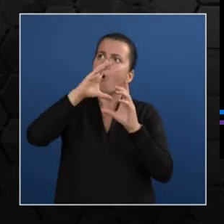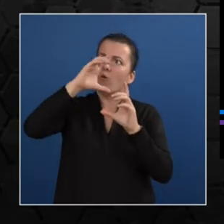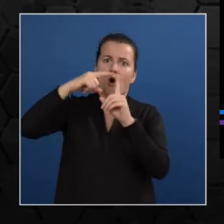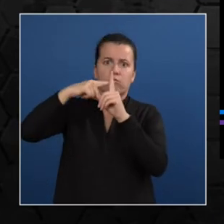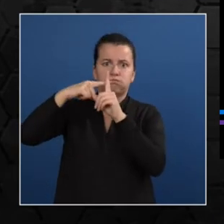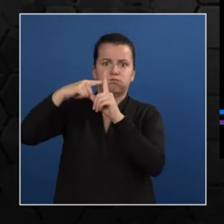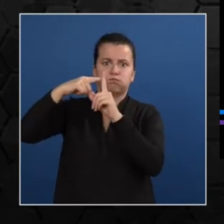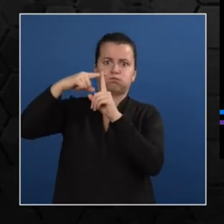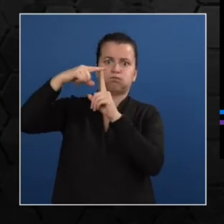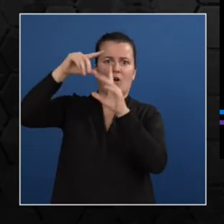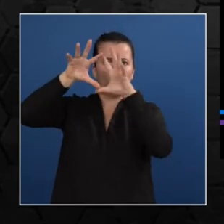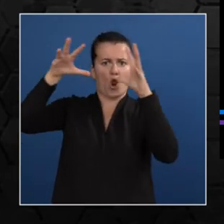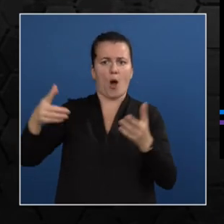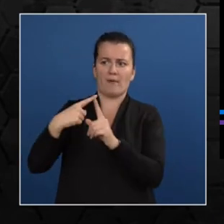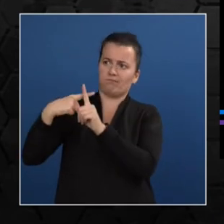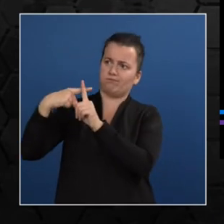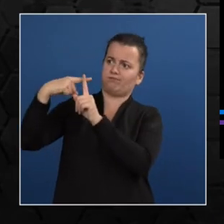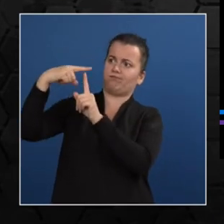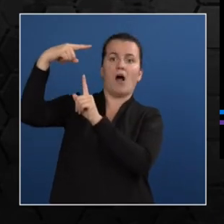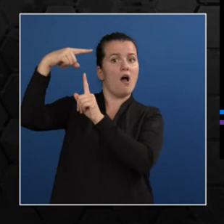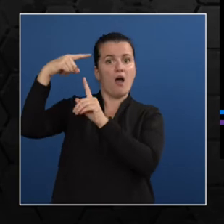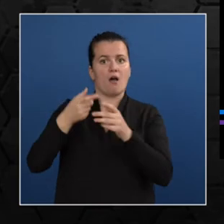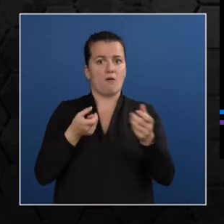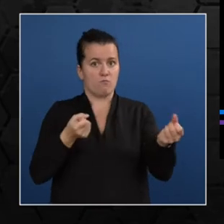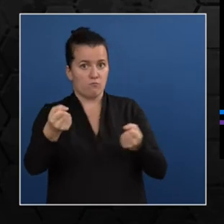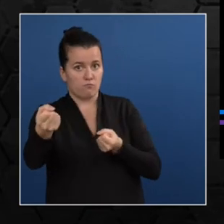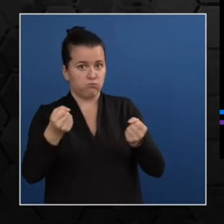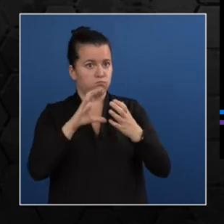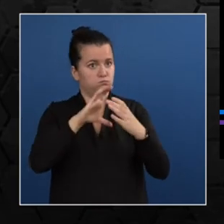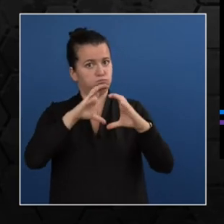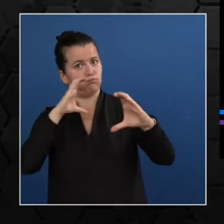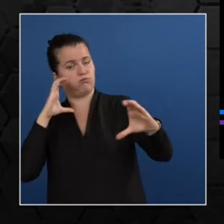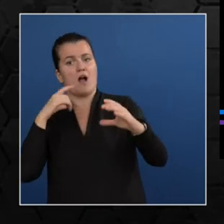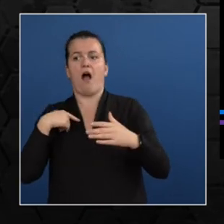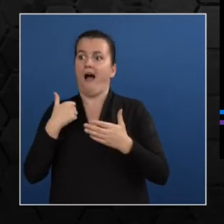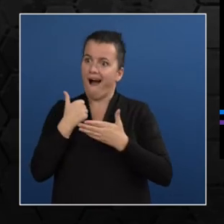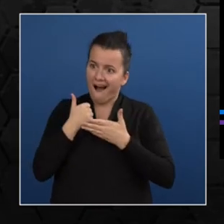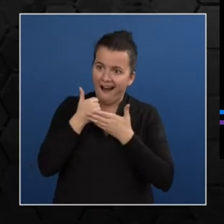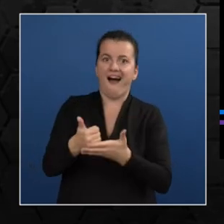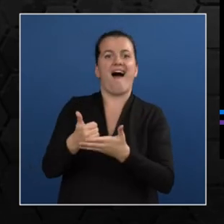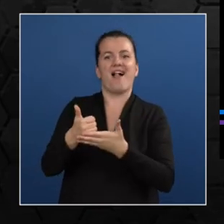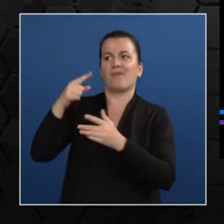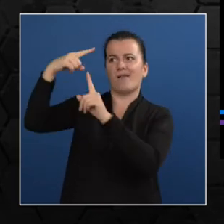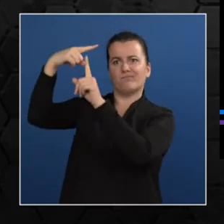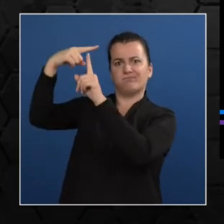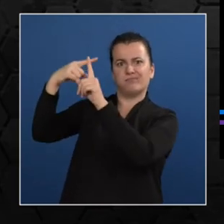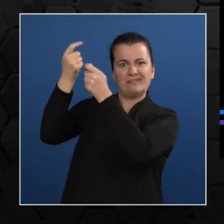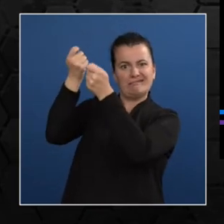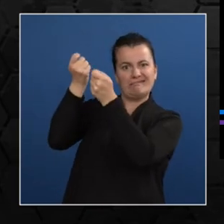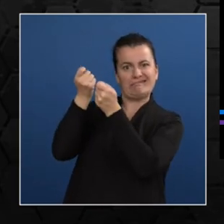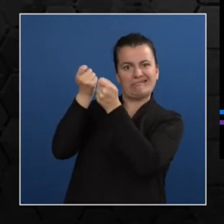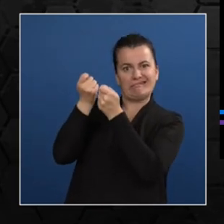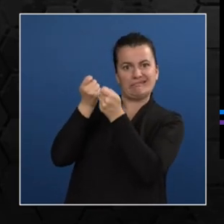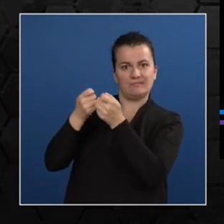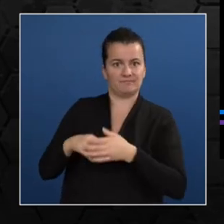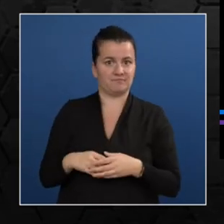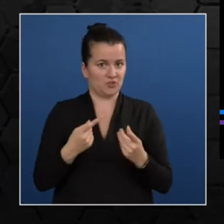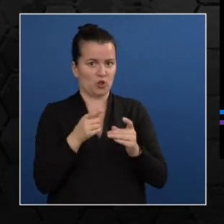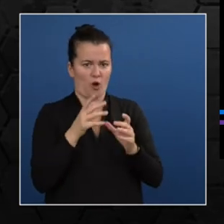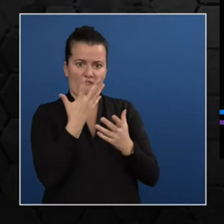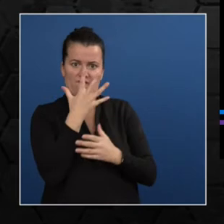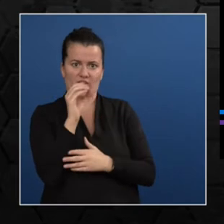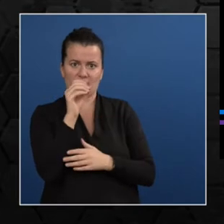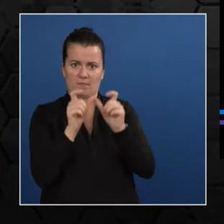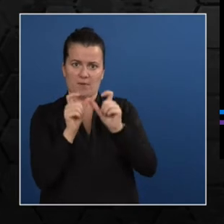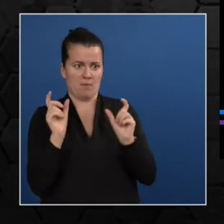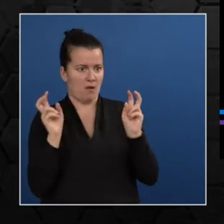take the example of a regular bus that we have, which has about 50 passengers on it. So the bus reduced the need of